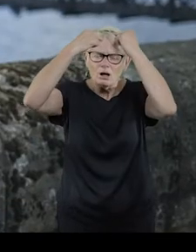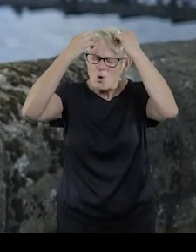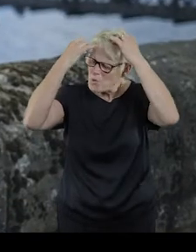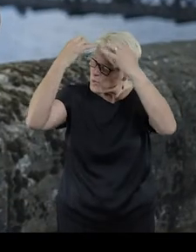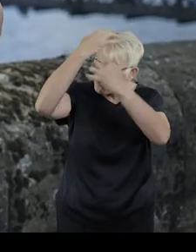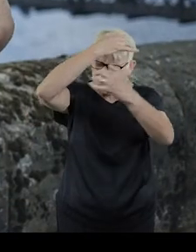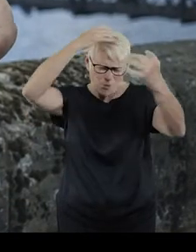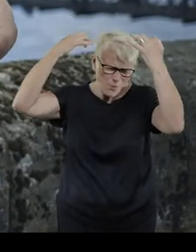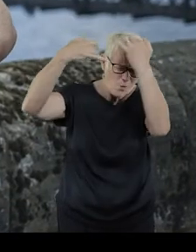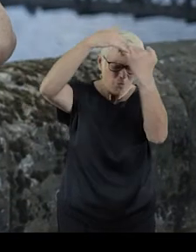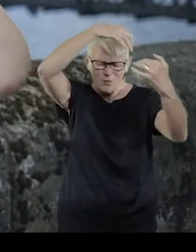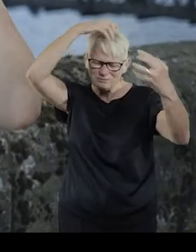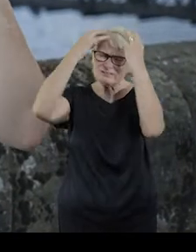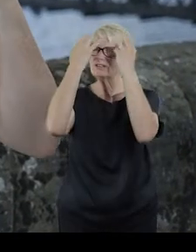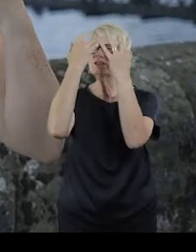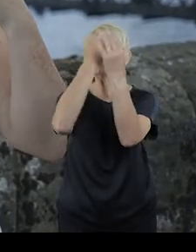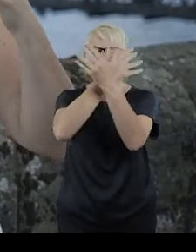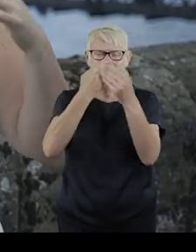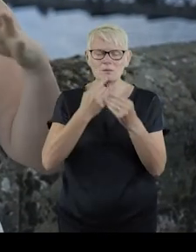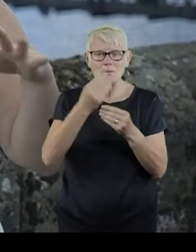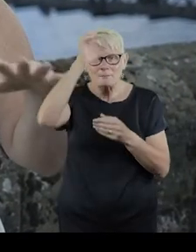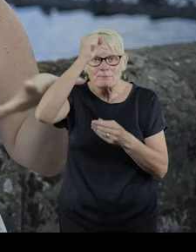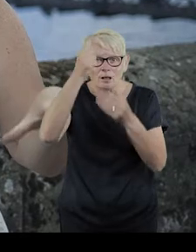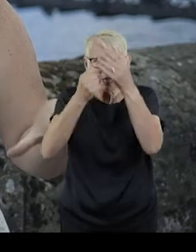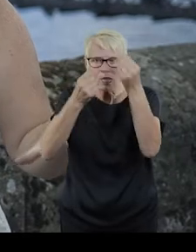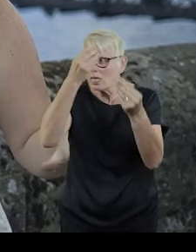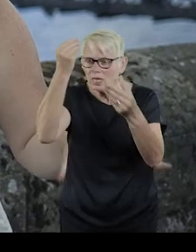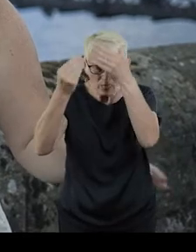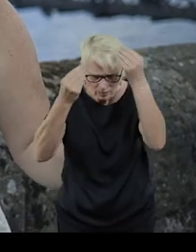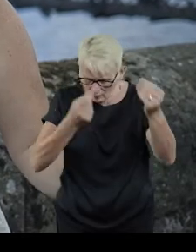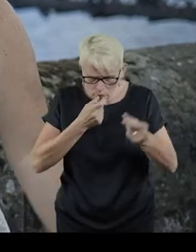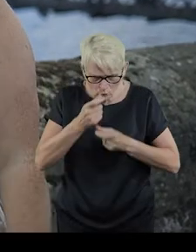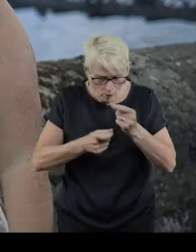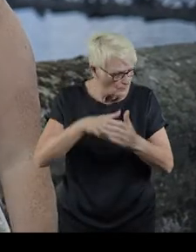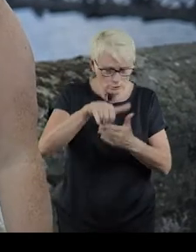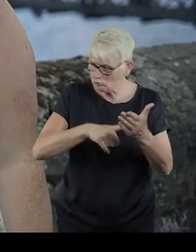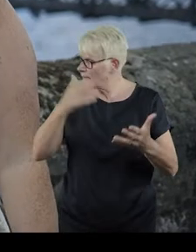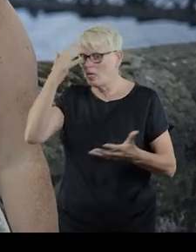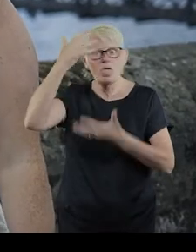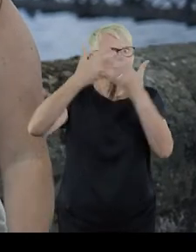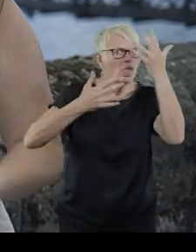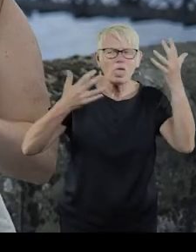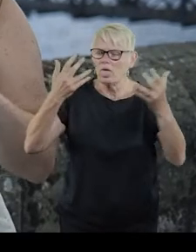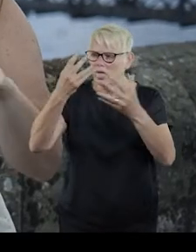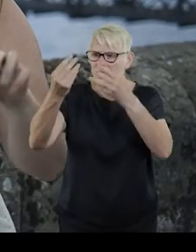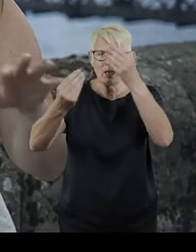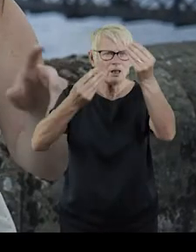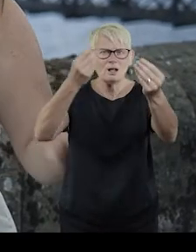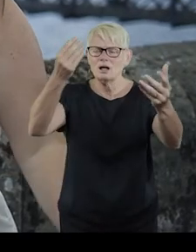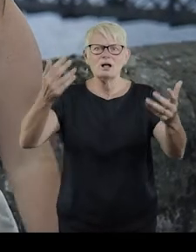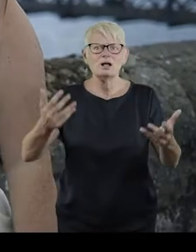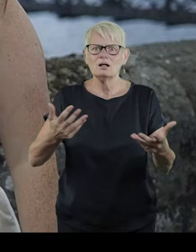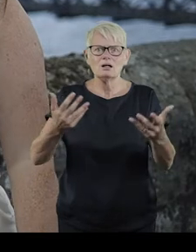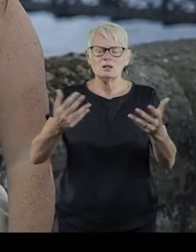Brain, the hot sauna, soup, evaporating memories, words, script, floating